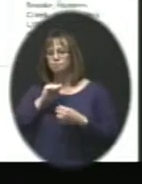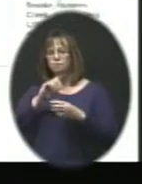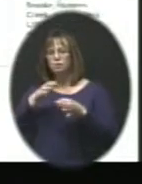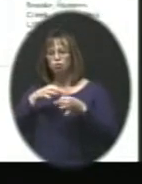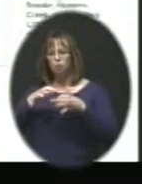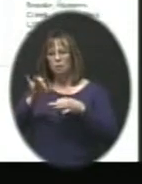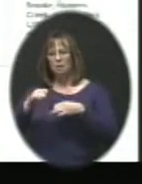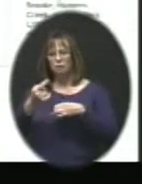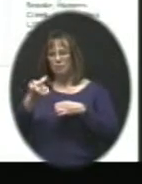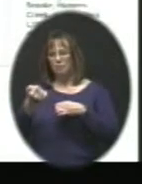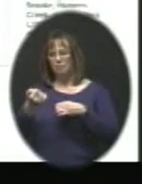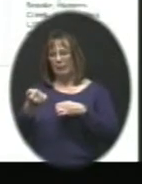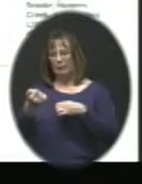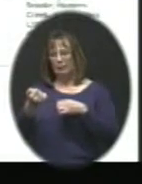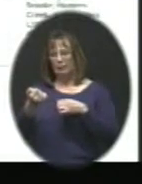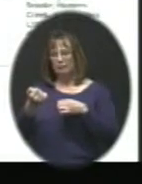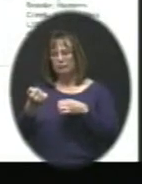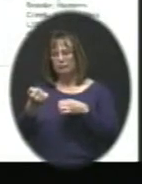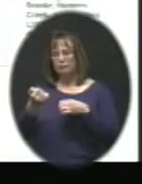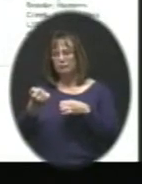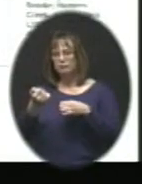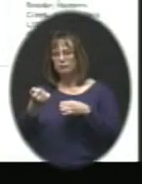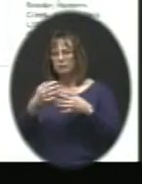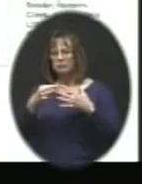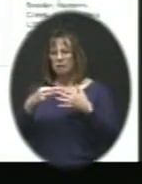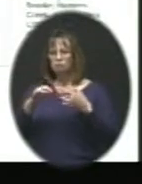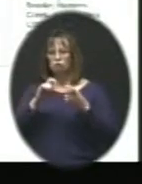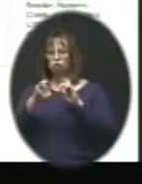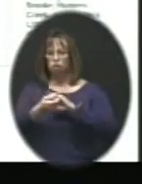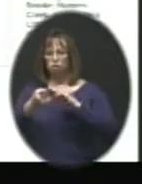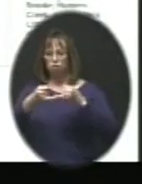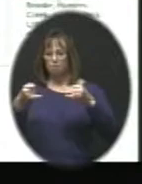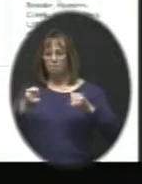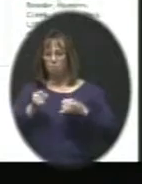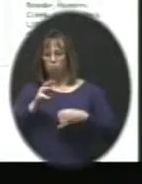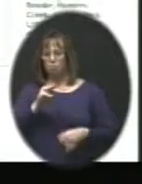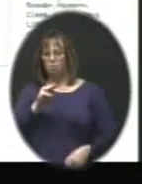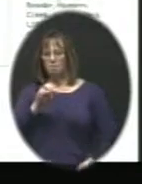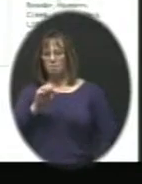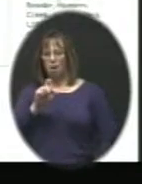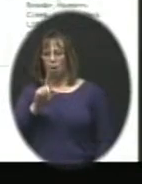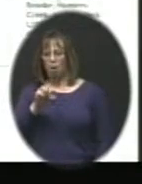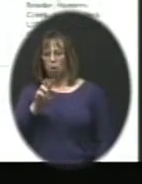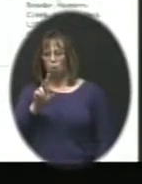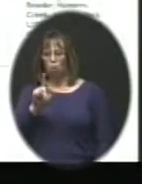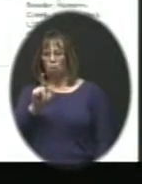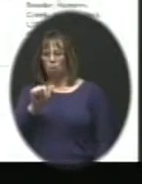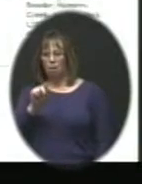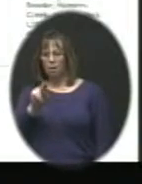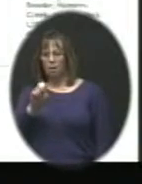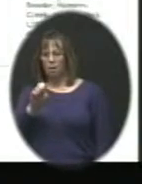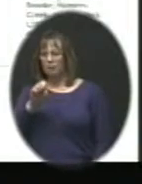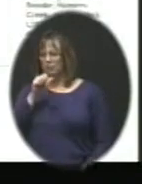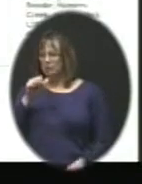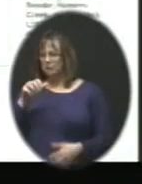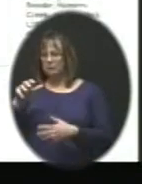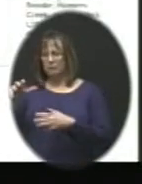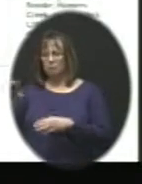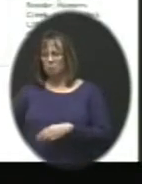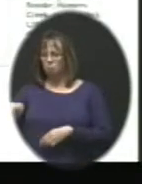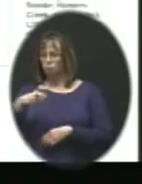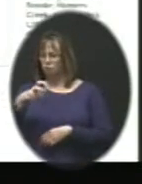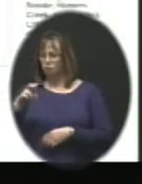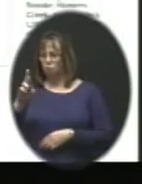this one a little bit to you. This option changes the boundary with Meadow Lane some. It doesn't take the Brighton's Landing neighborhood,